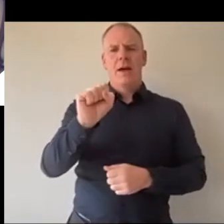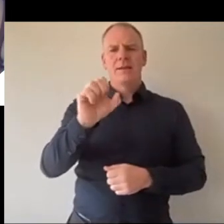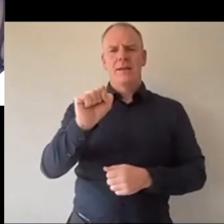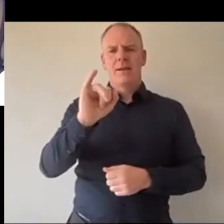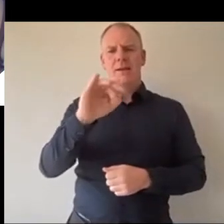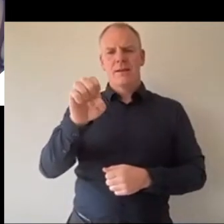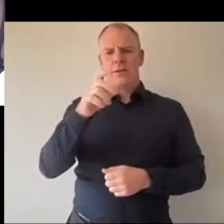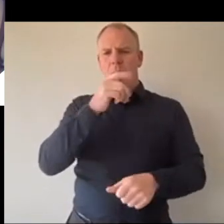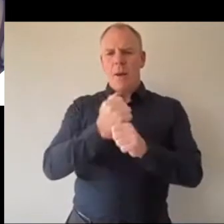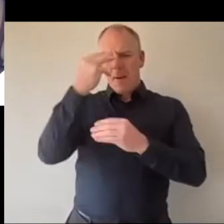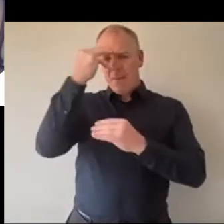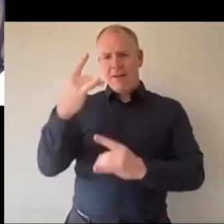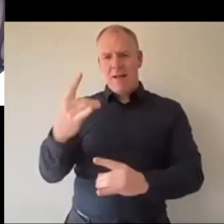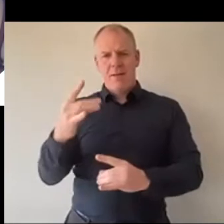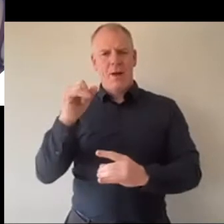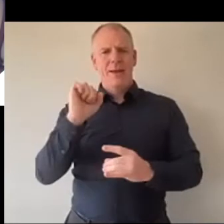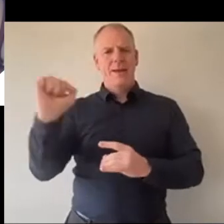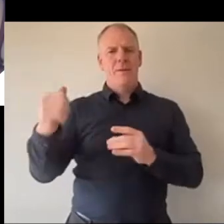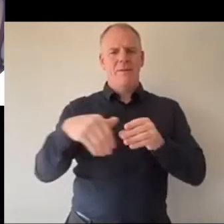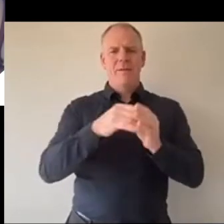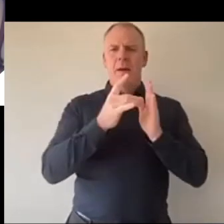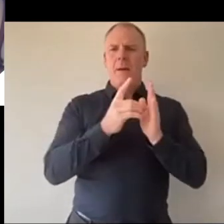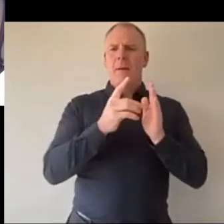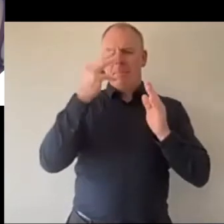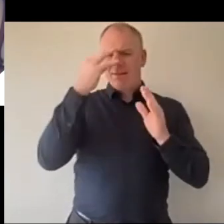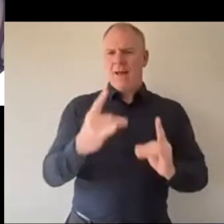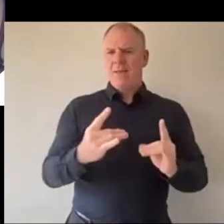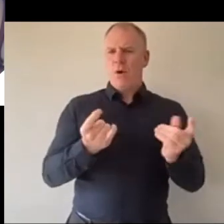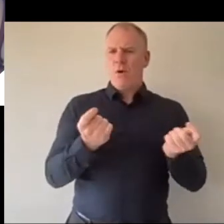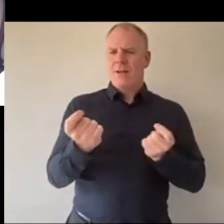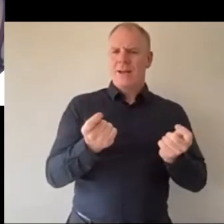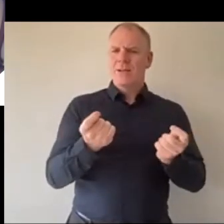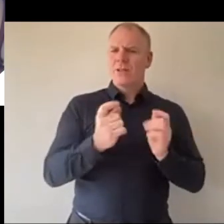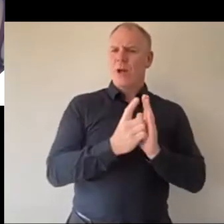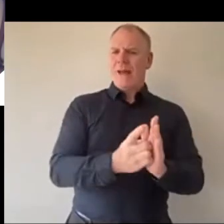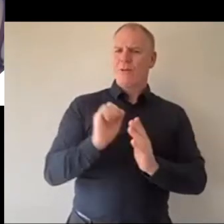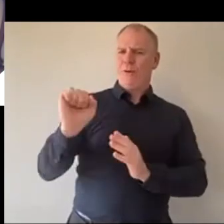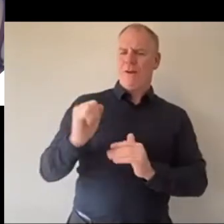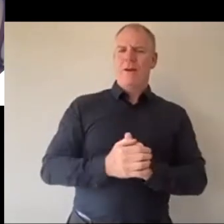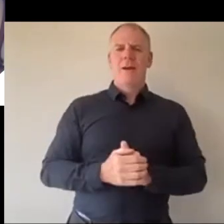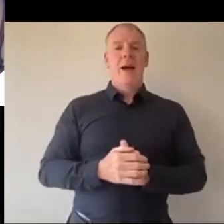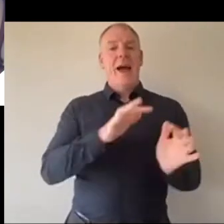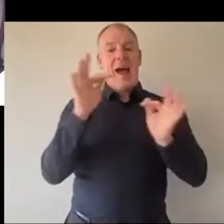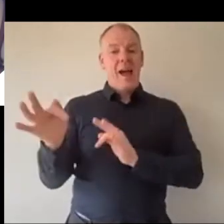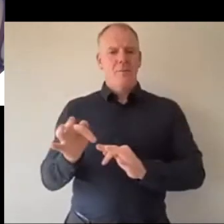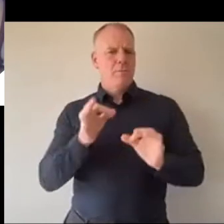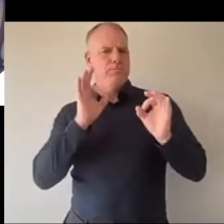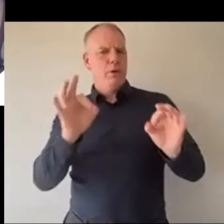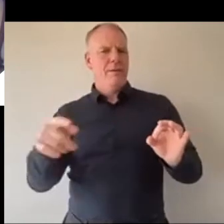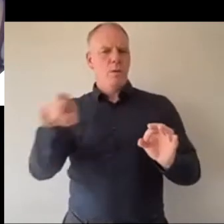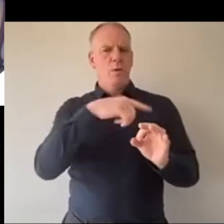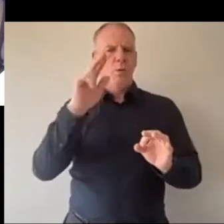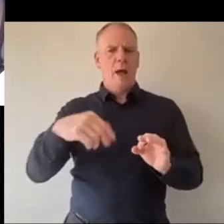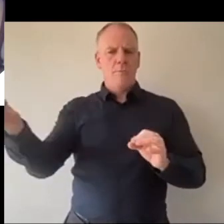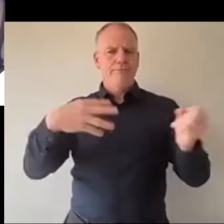mental health, because he's a director of a mental health organization. And then after that, it would be great if anyone would like to contribute from the